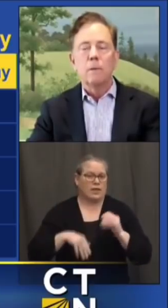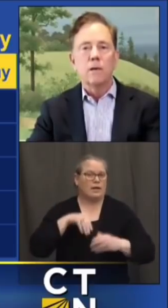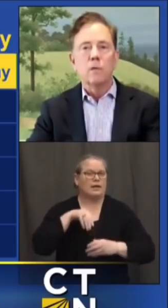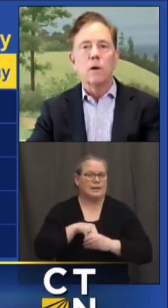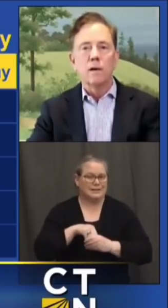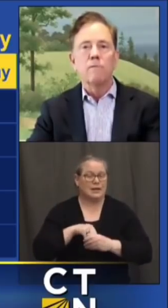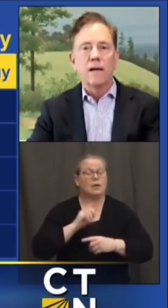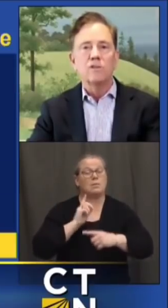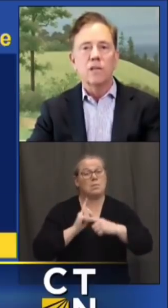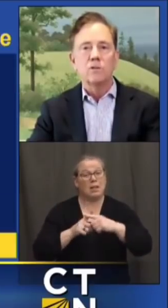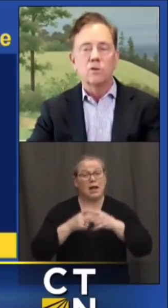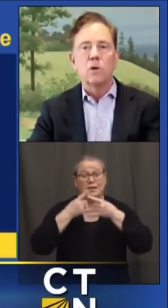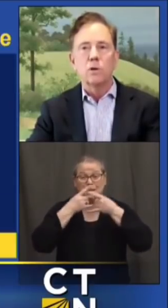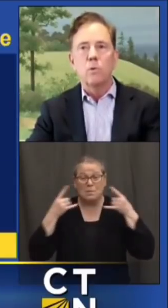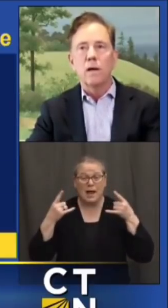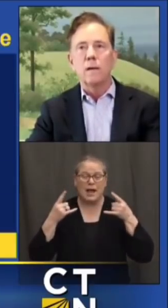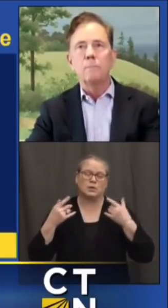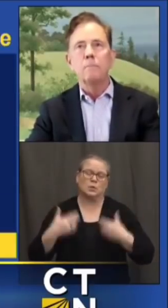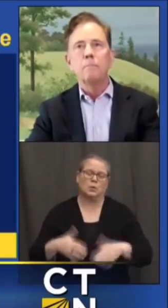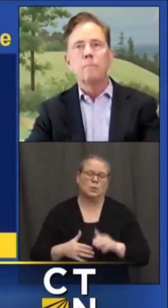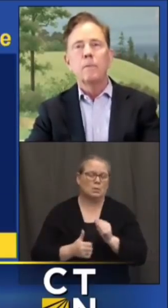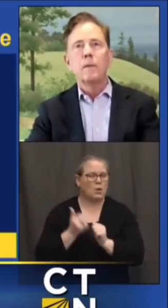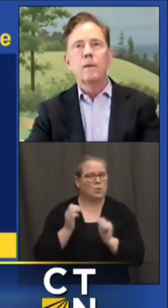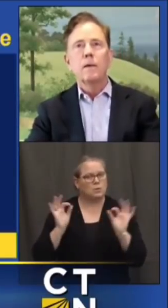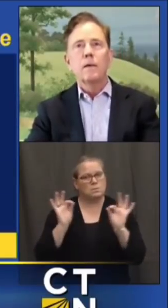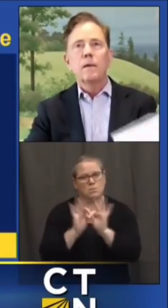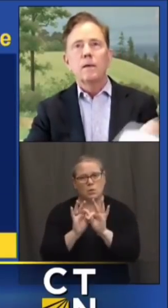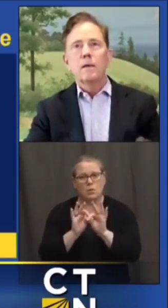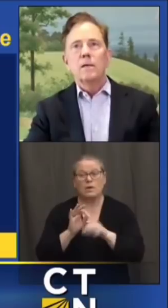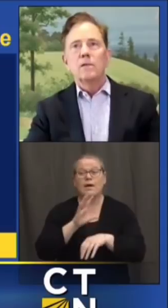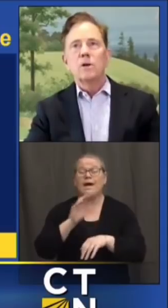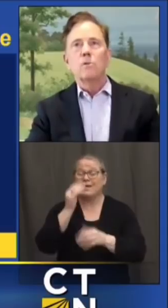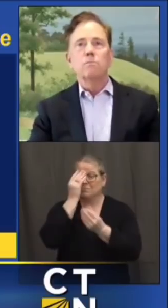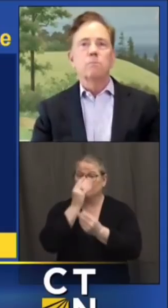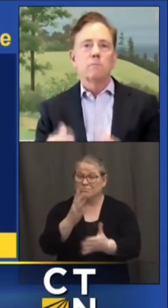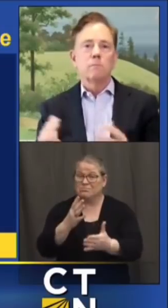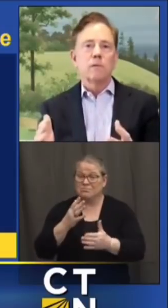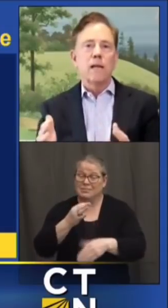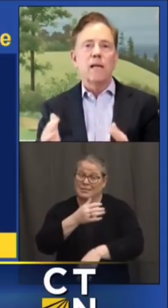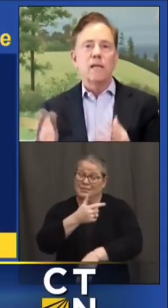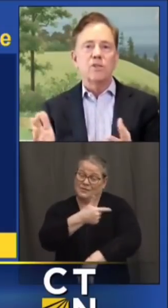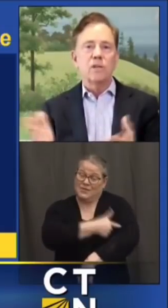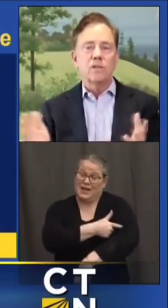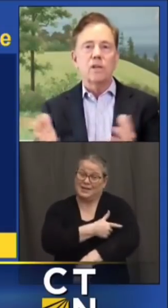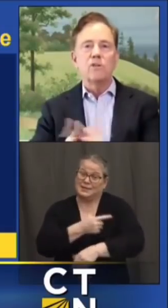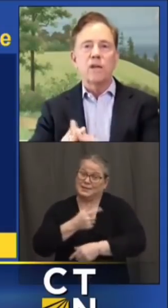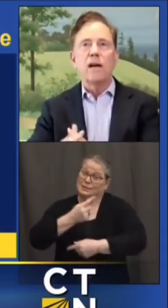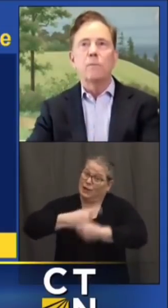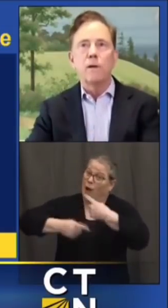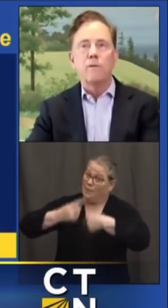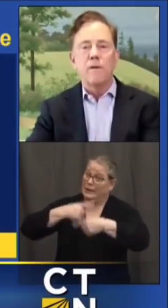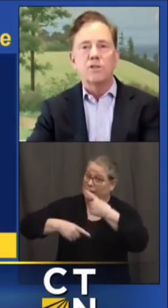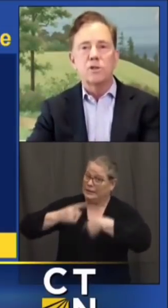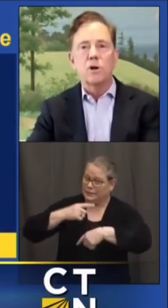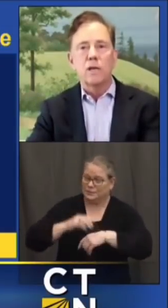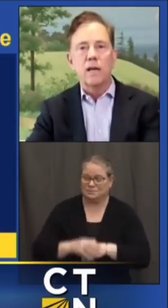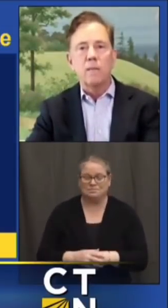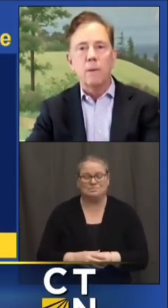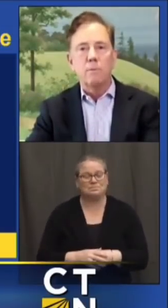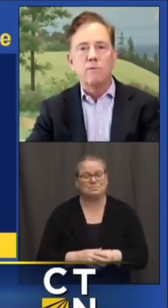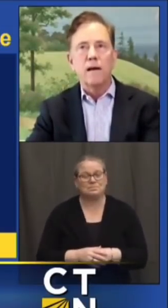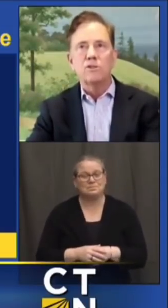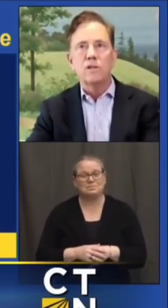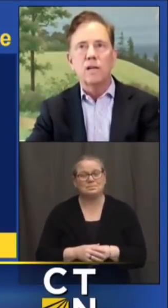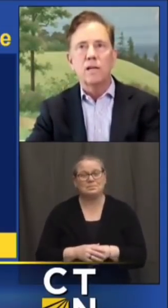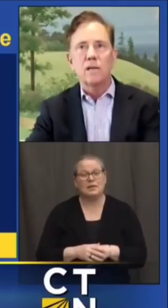uh by the way vaccines are on the way so Connecticut continues to have a pretty fast start in getting